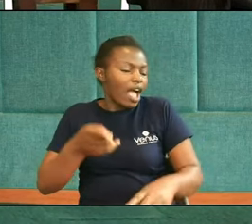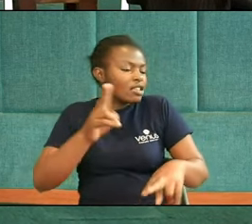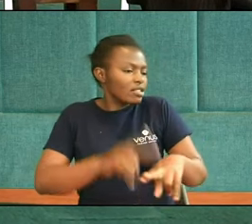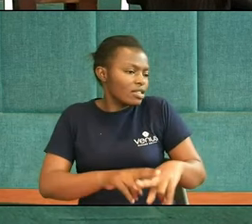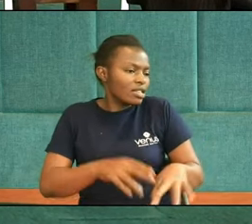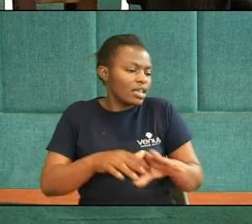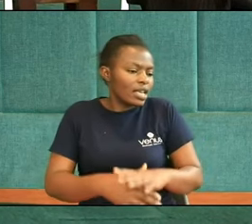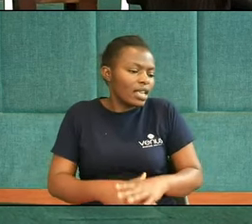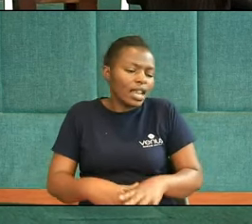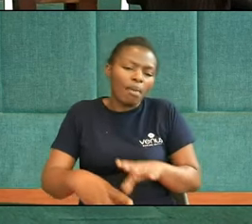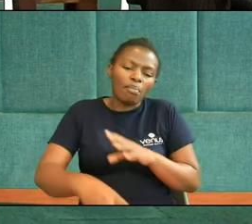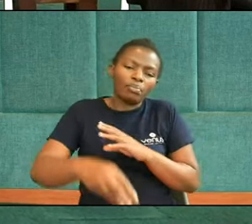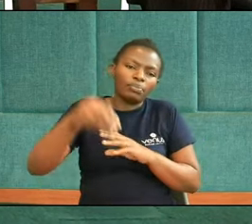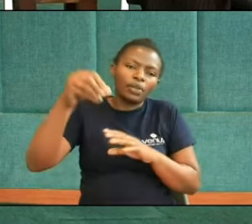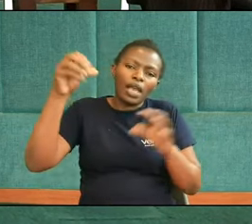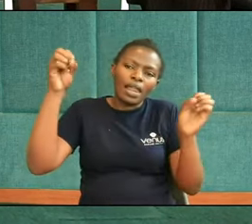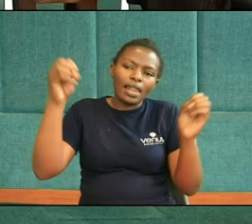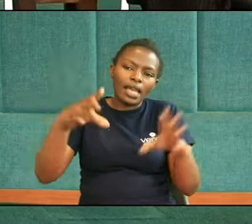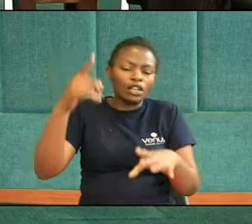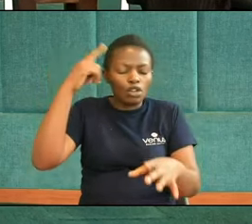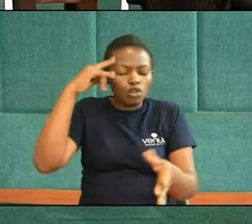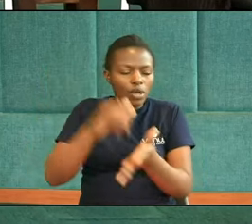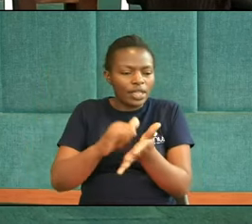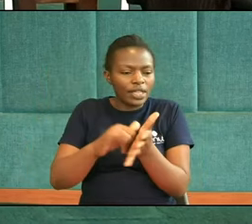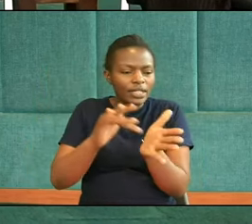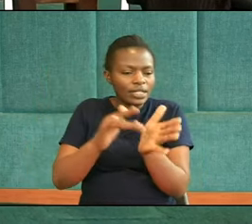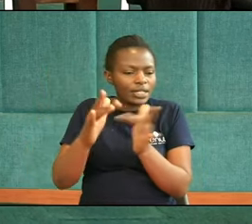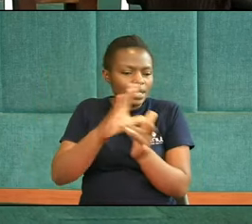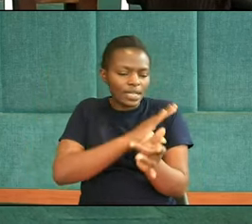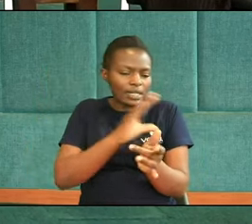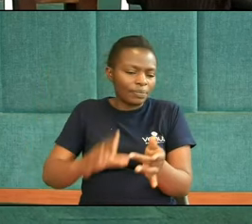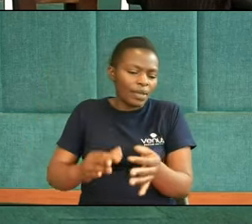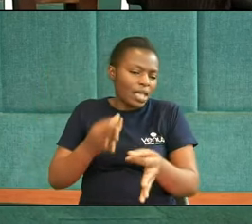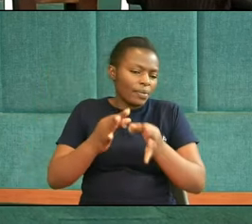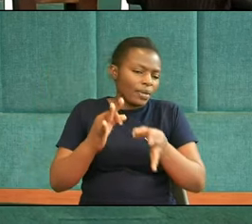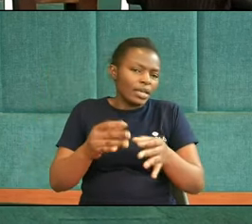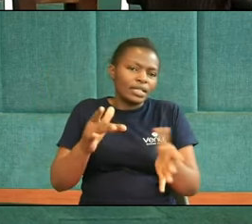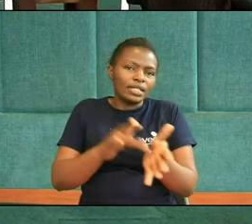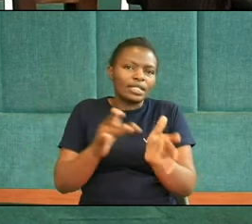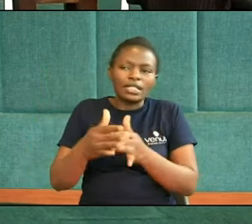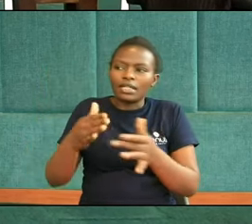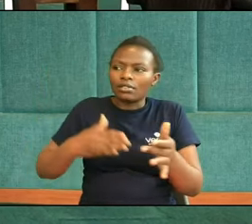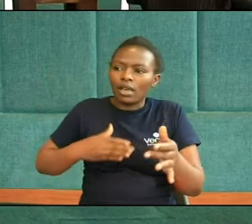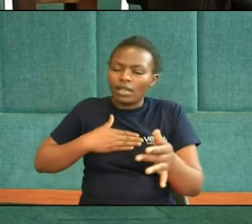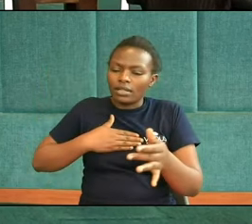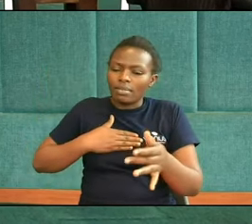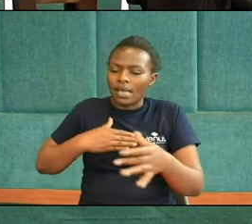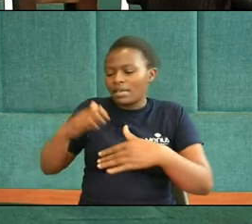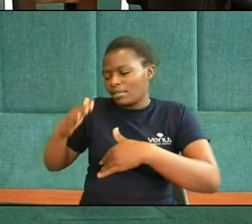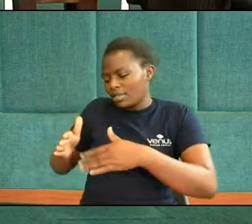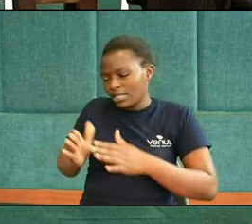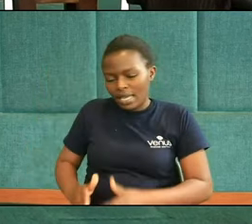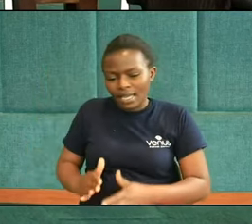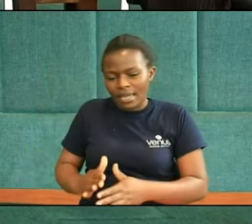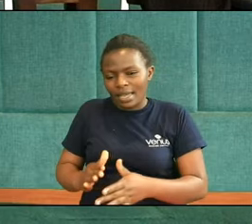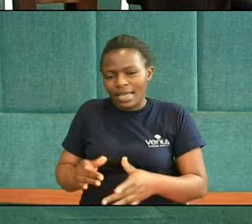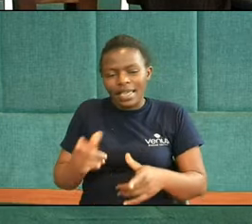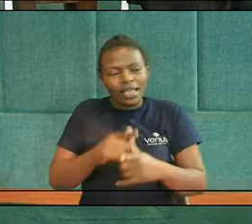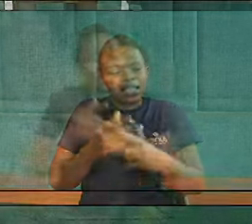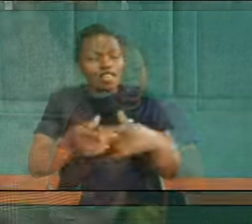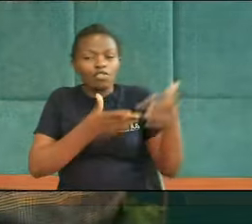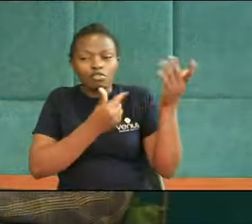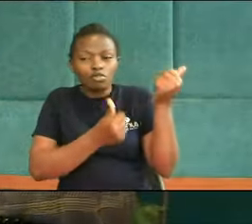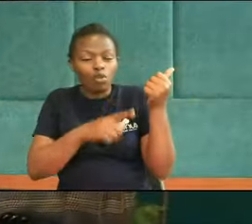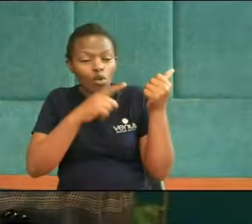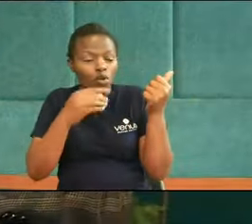a positive light Knowing that Jesus is our advocate Jesus is on our side And that We are soon Going to